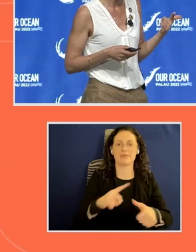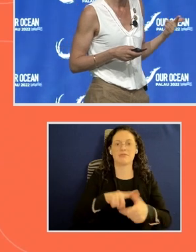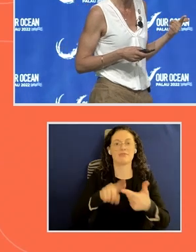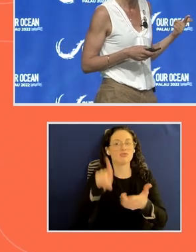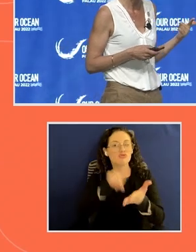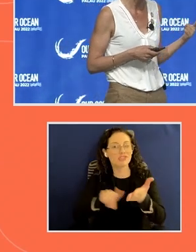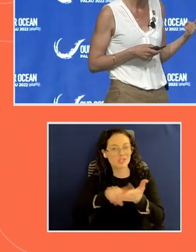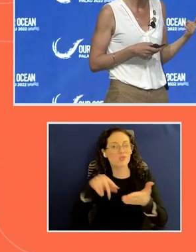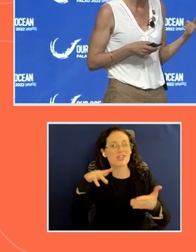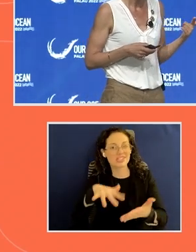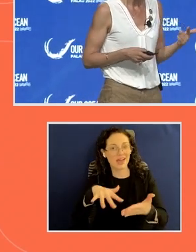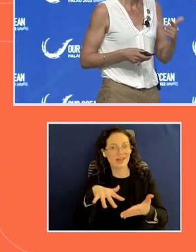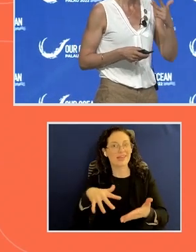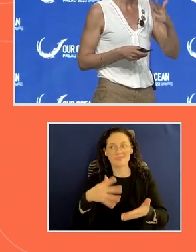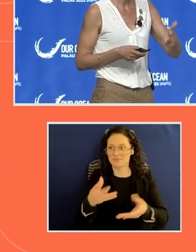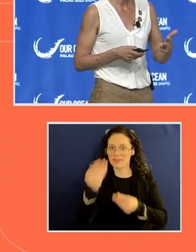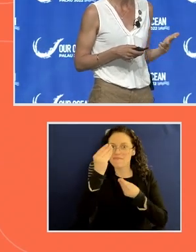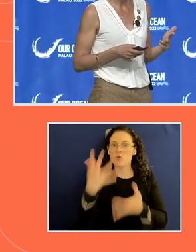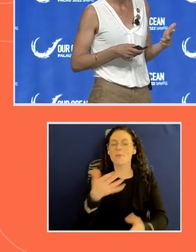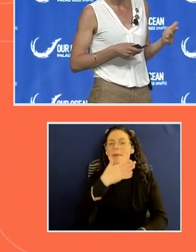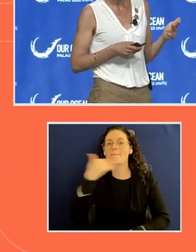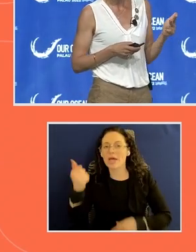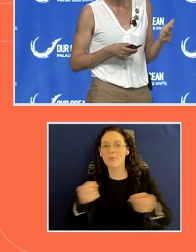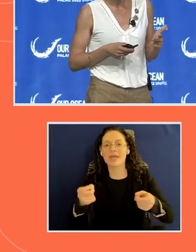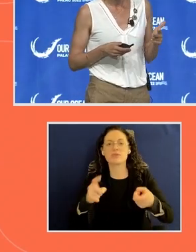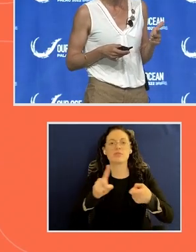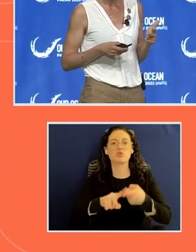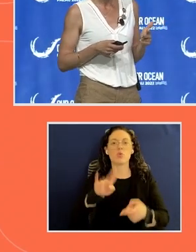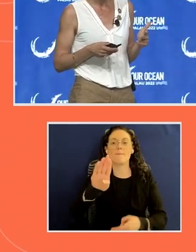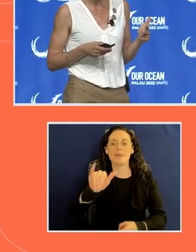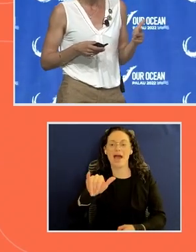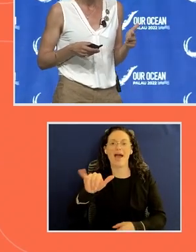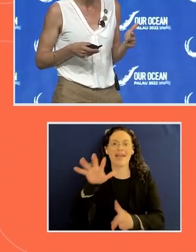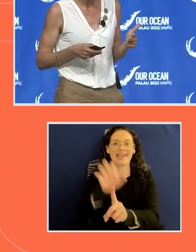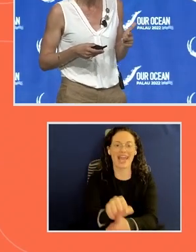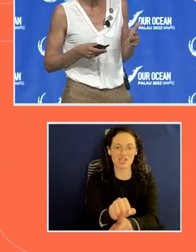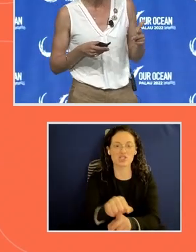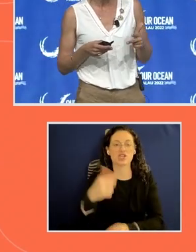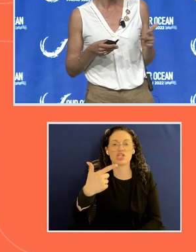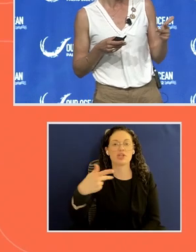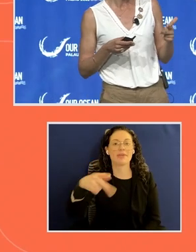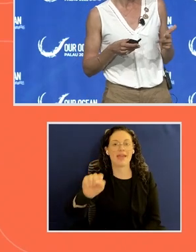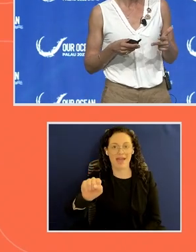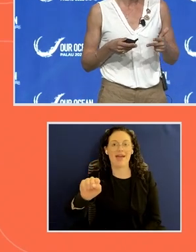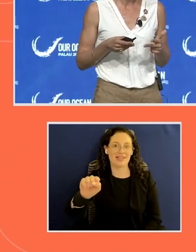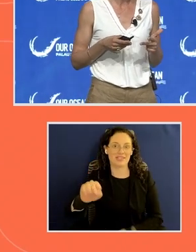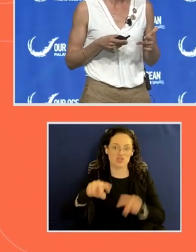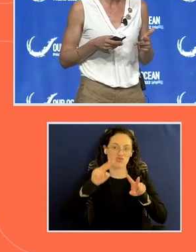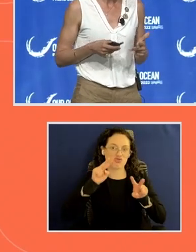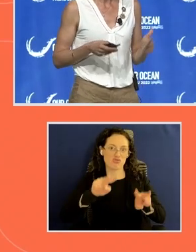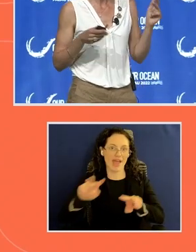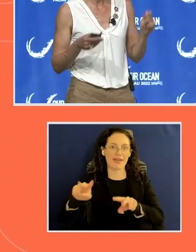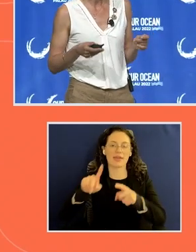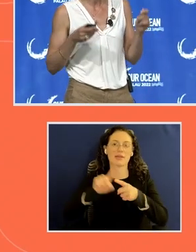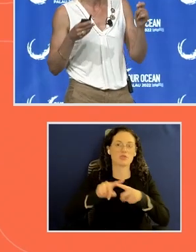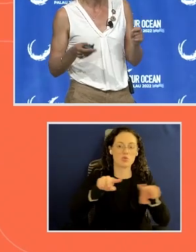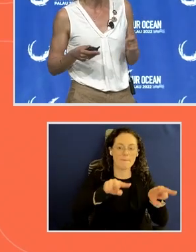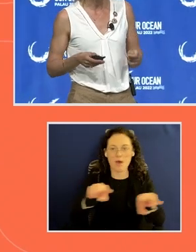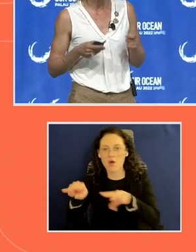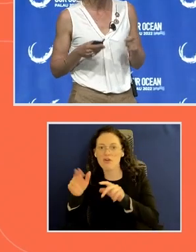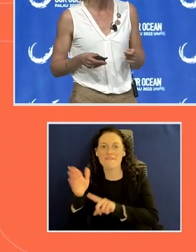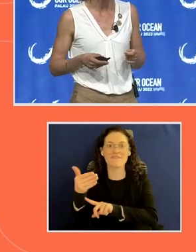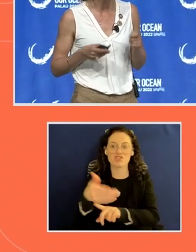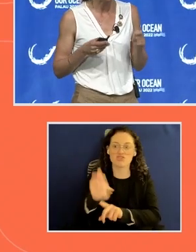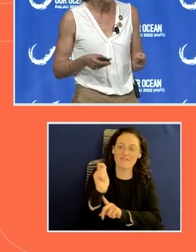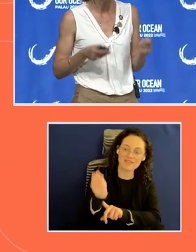better management on bycatch. There are GPS tracking pilots in place right now monitoring fishing activity. And the